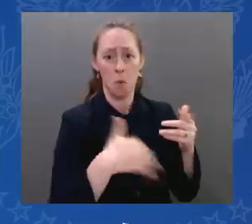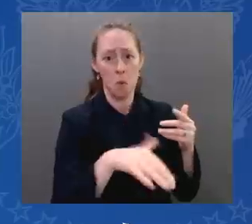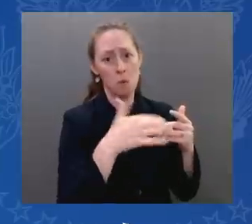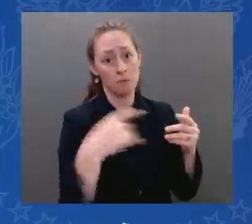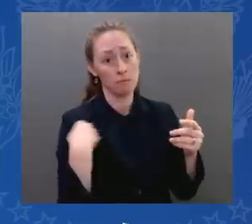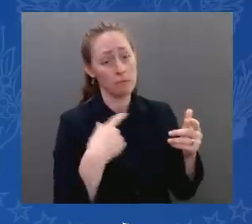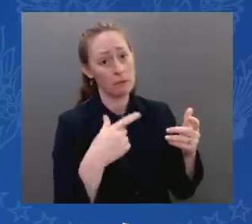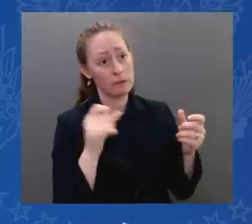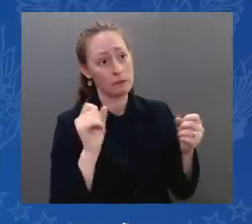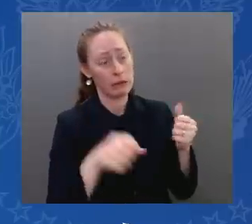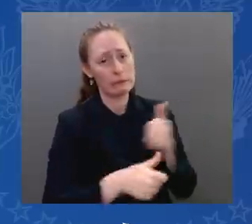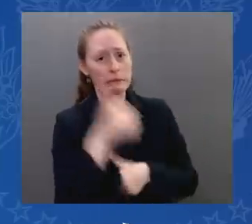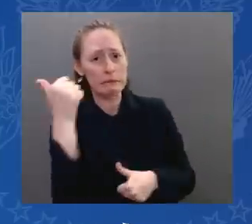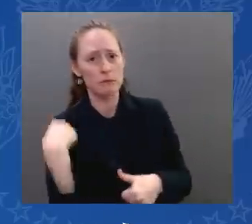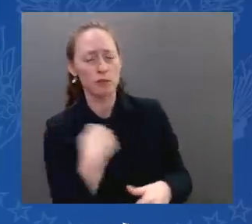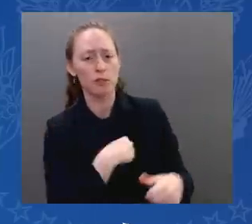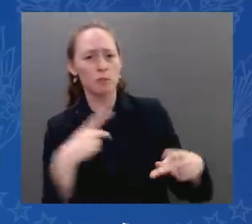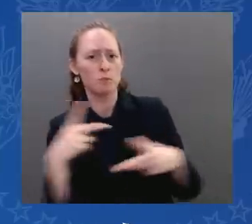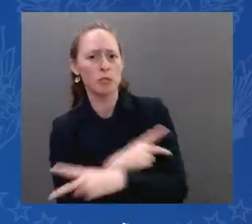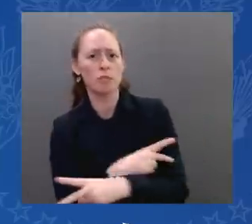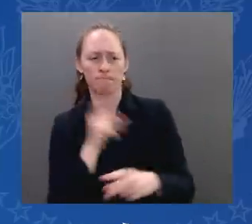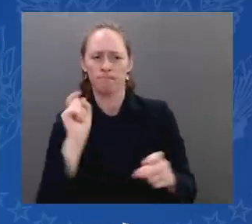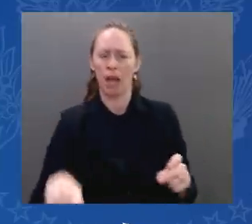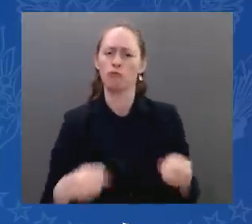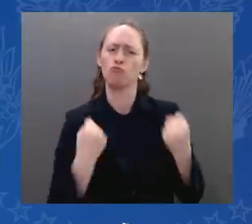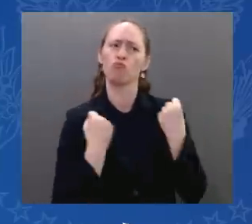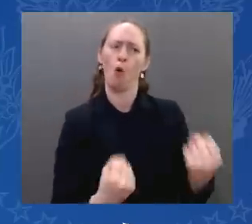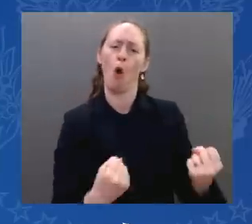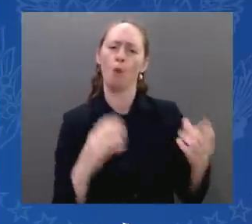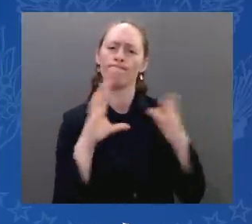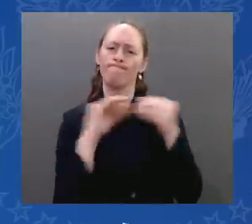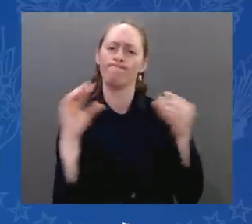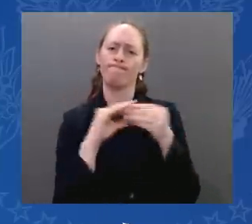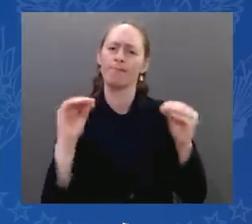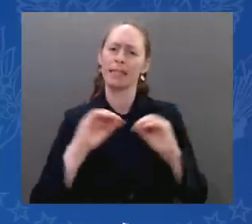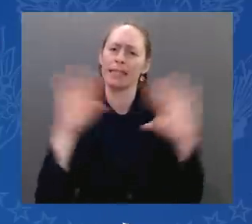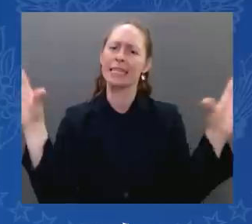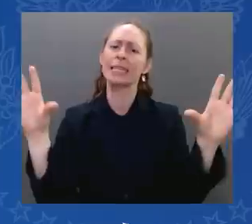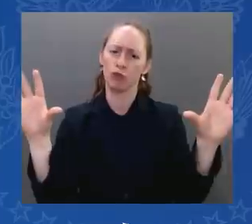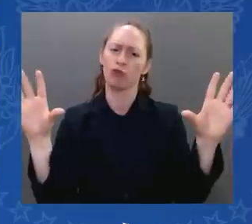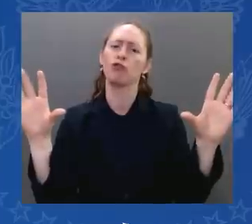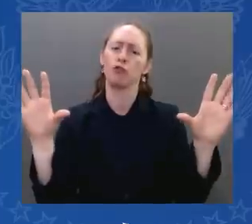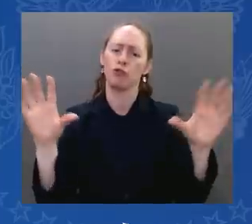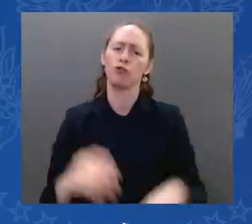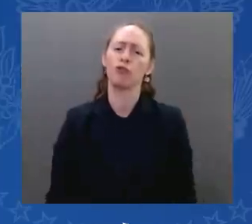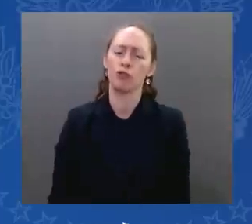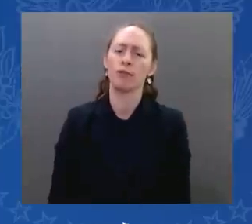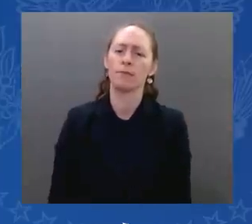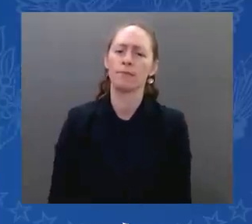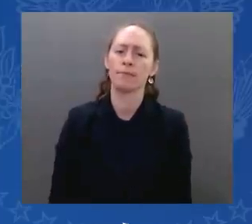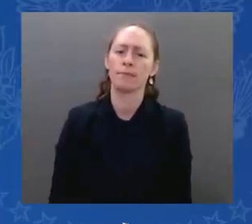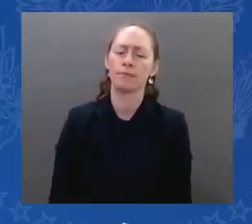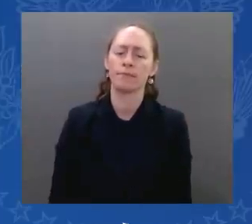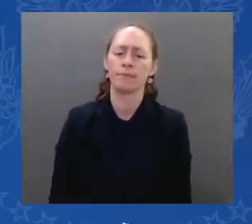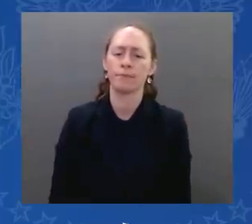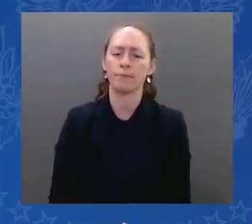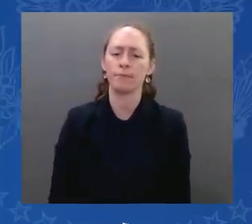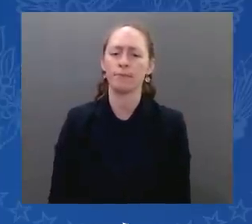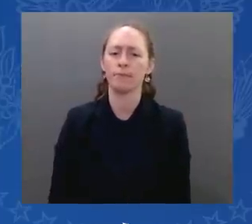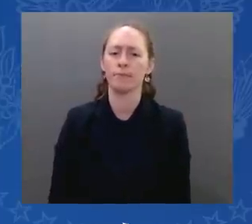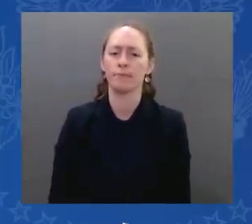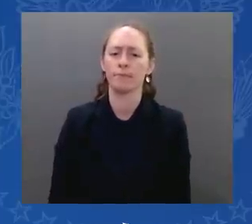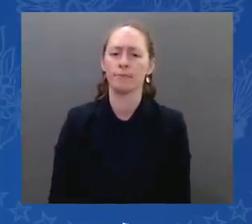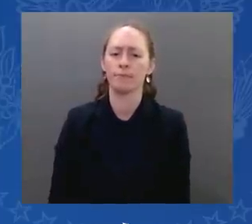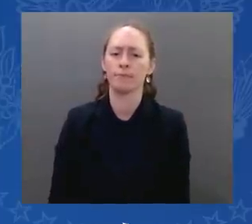We are creating an alliance of moderate countries that believe in peace, that believe that our children